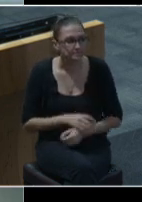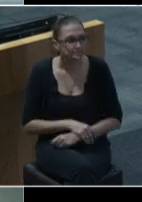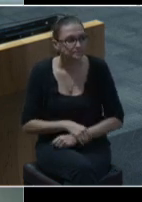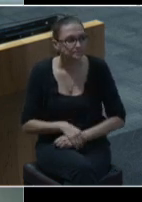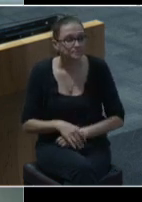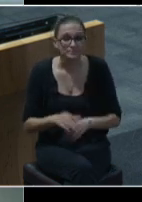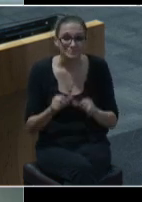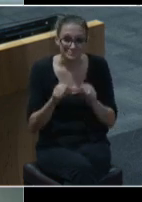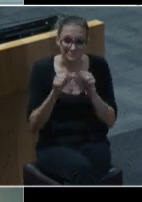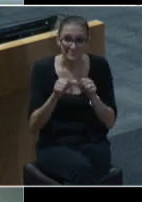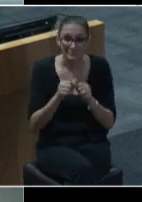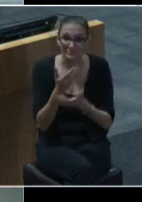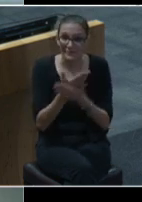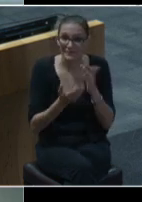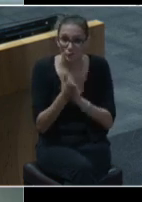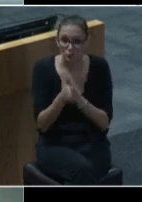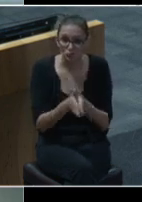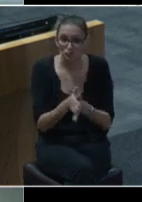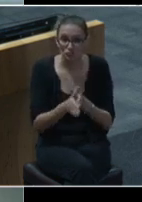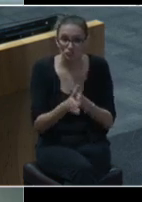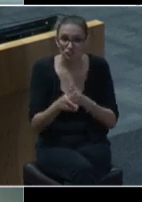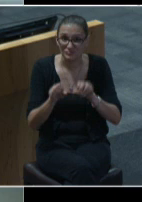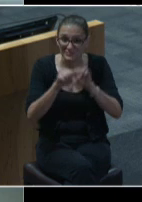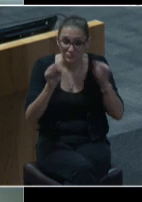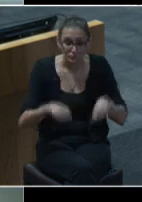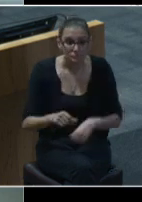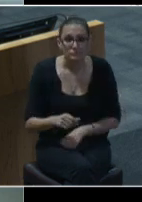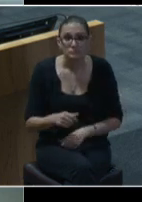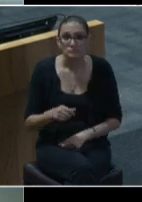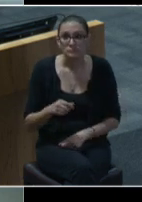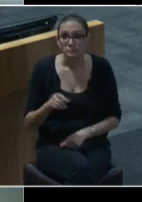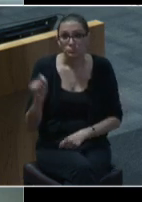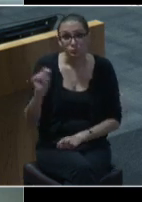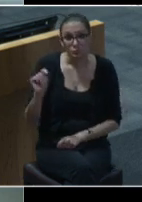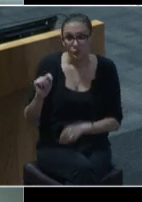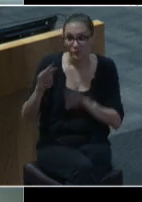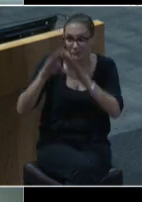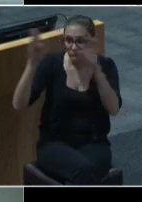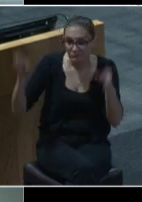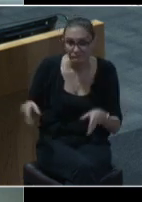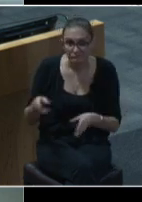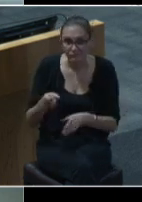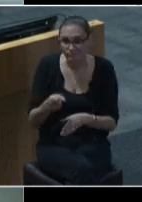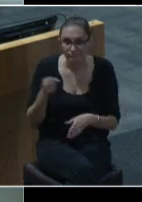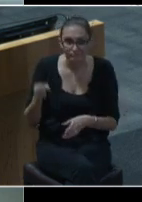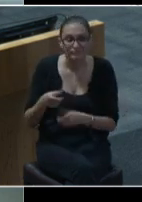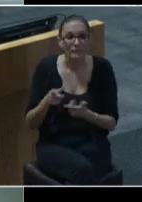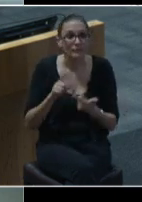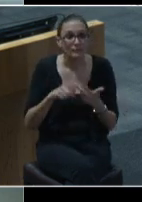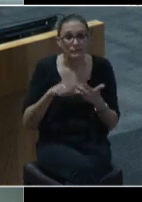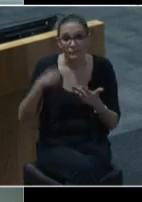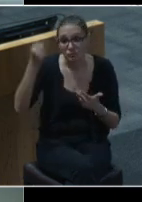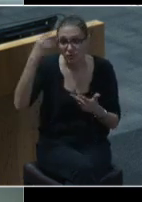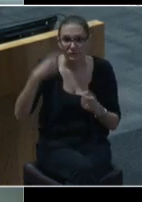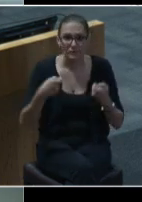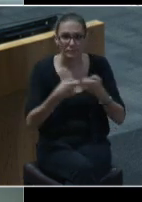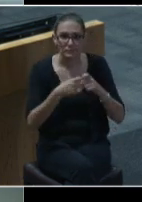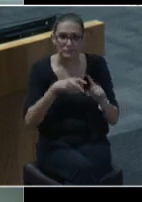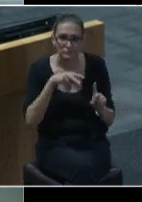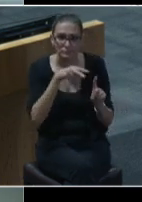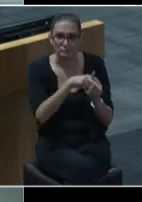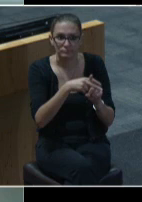maintaining hand washing stations portable toilets showers electronic charging stations